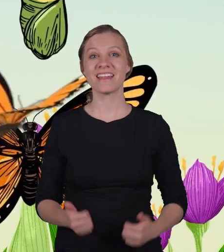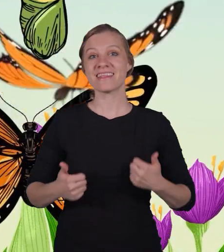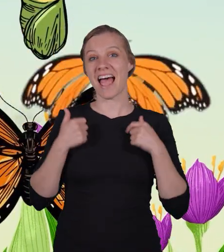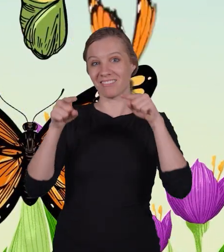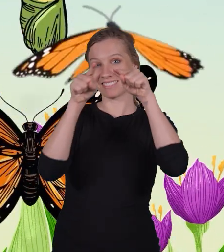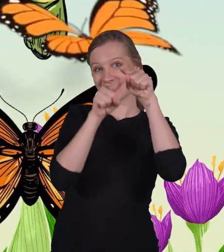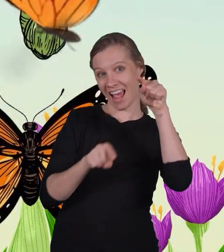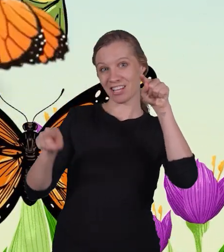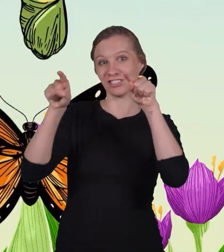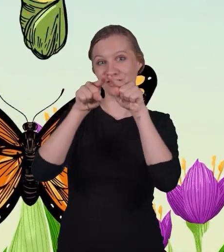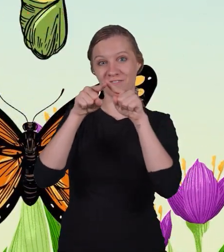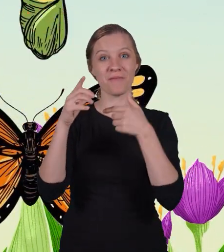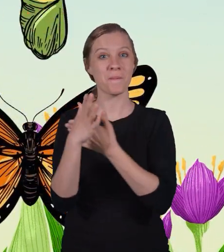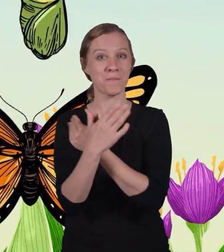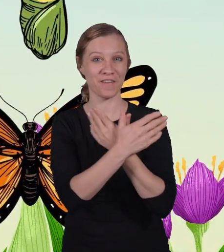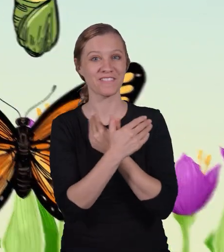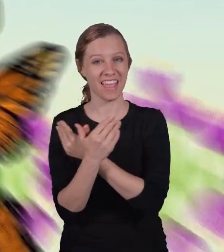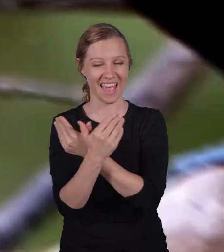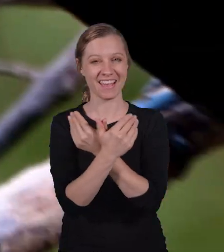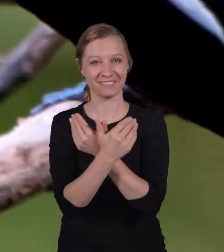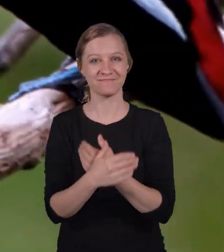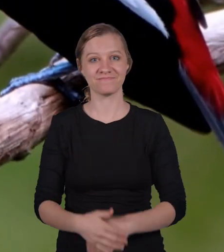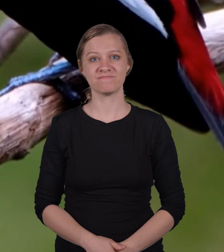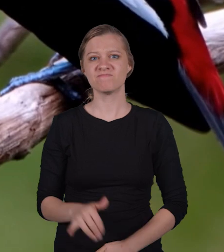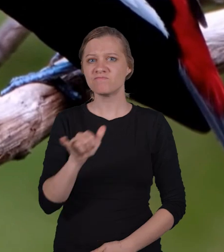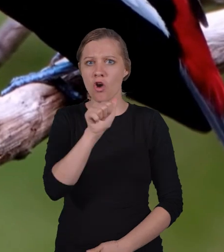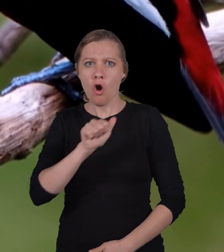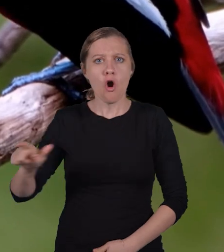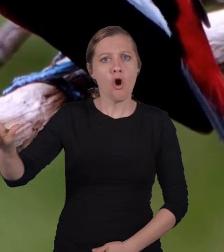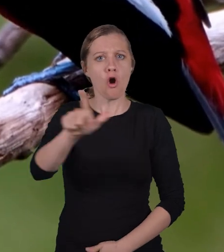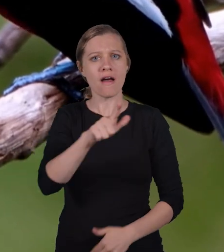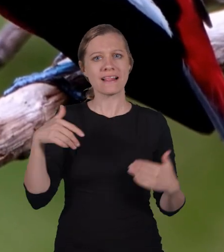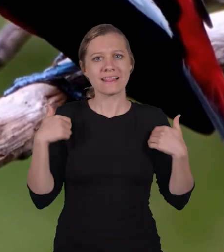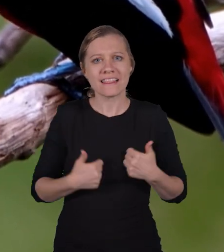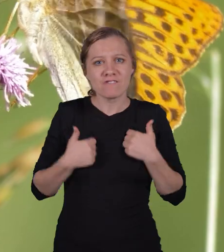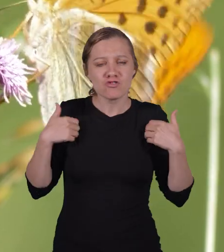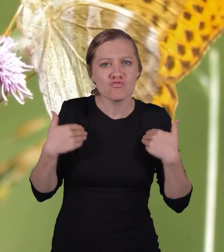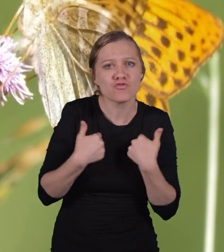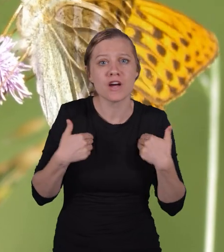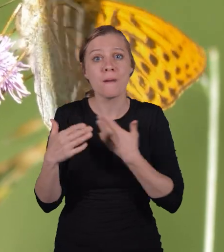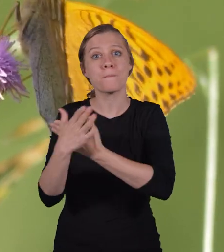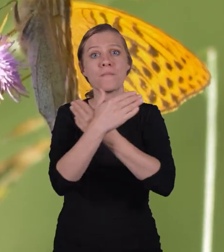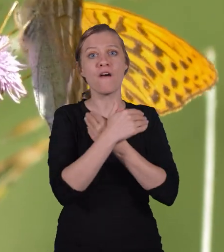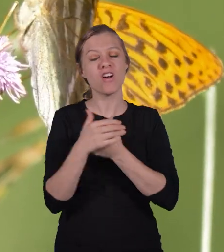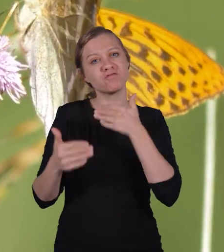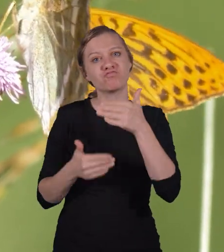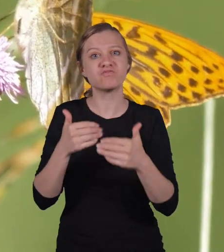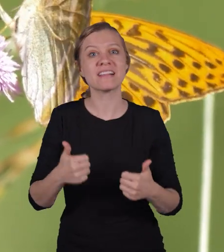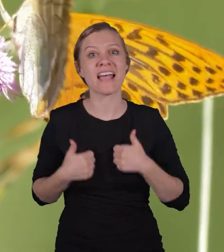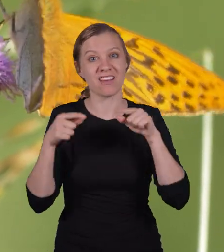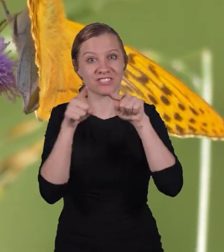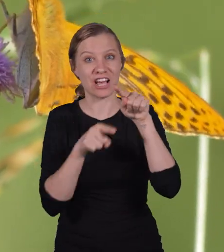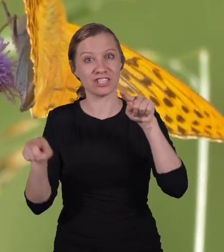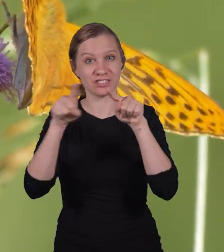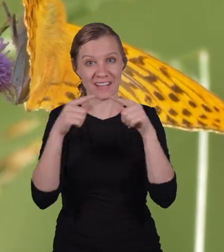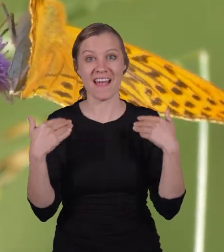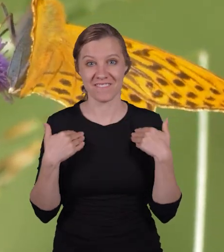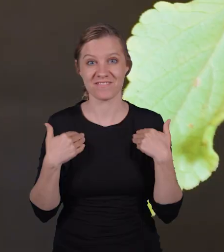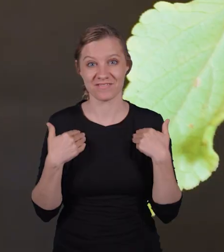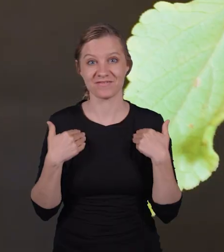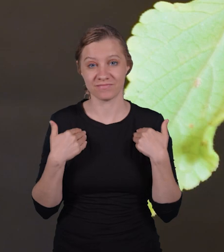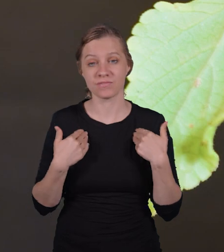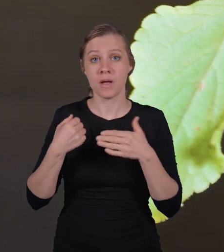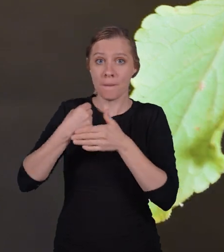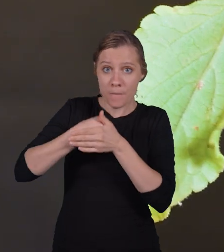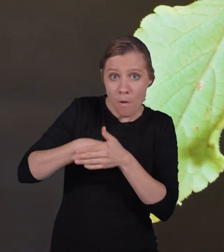Life Cycle of a Butterfly Like all living creatures, butterflies experience a life cycle.